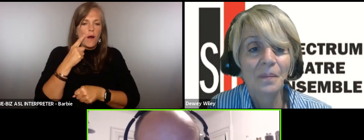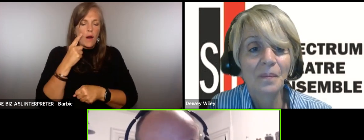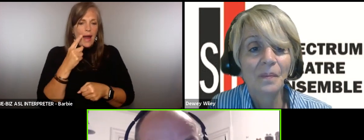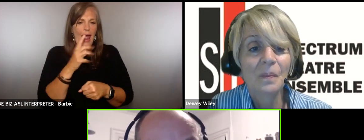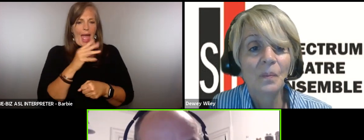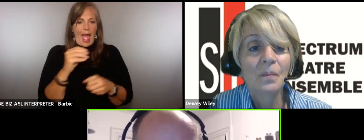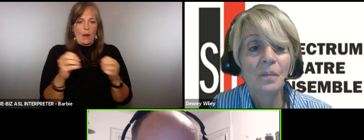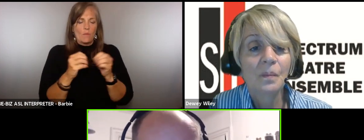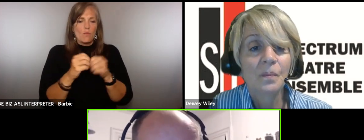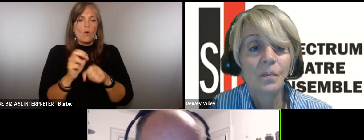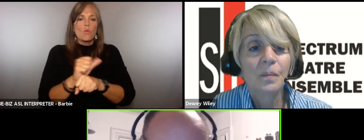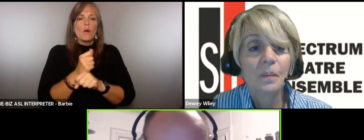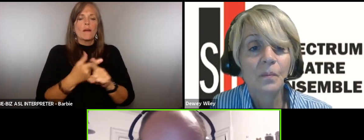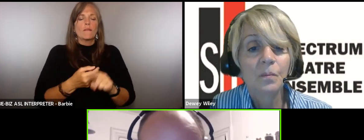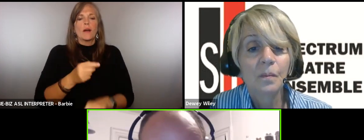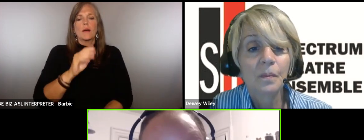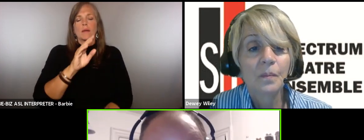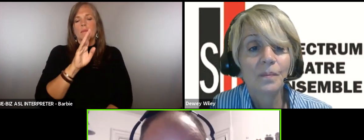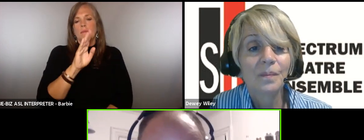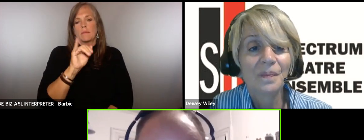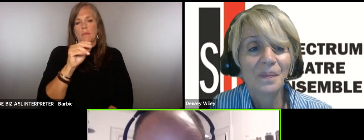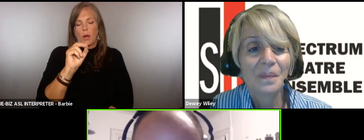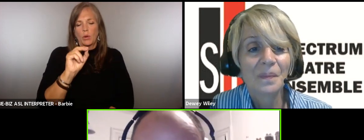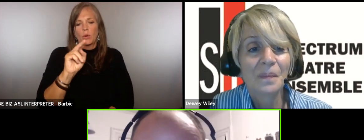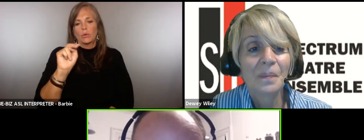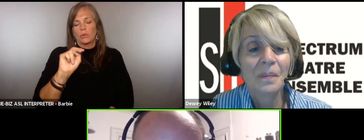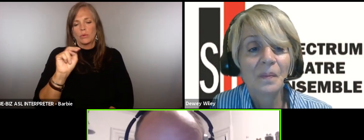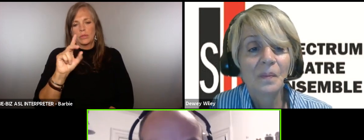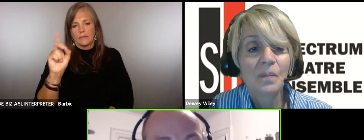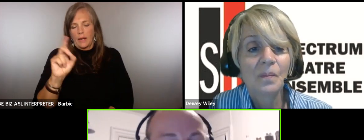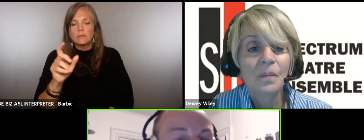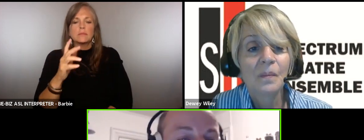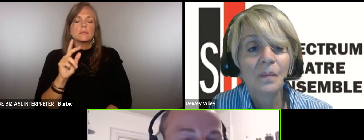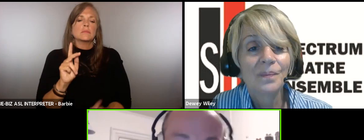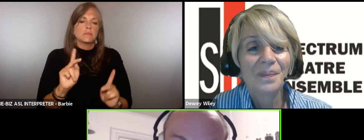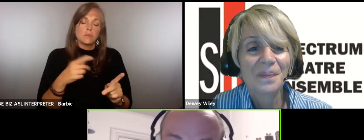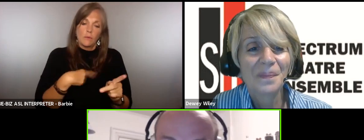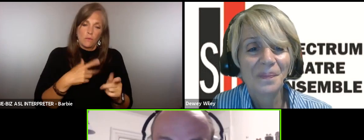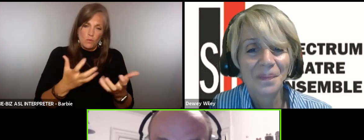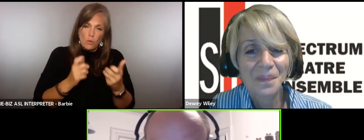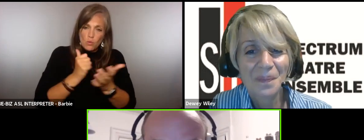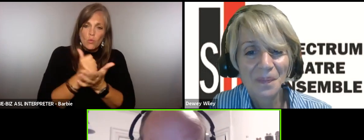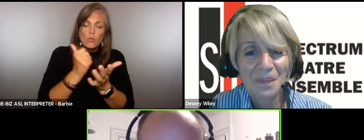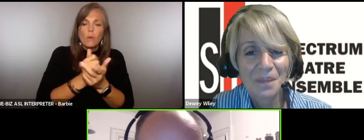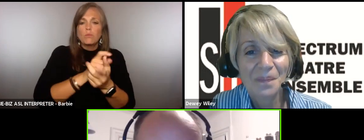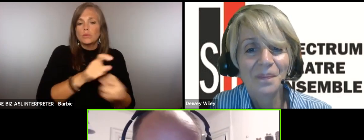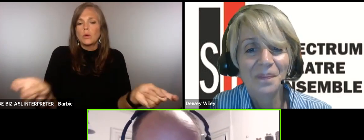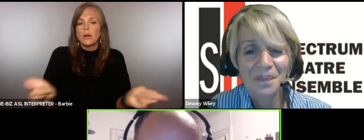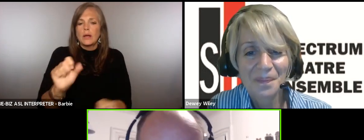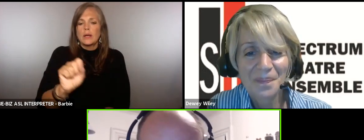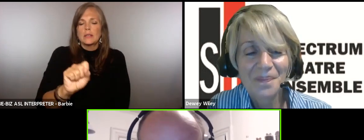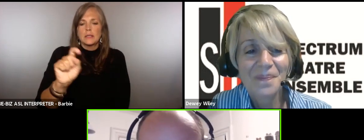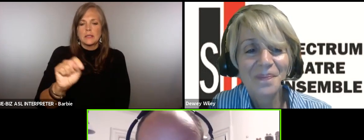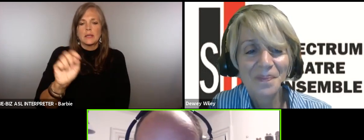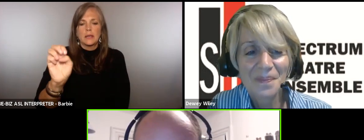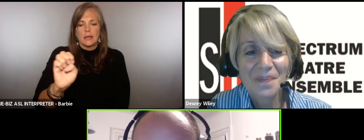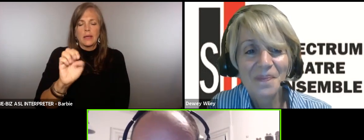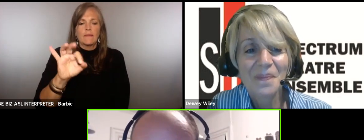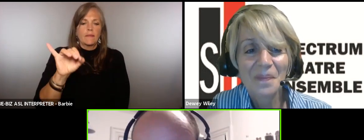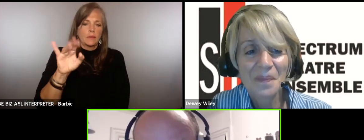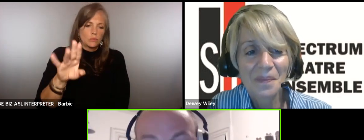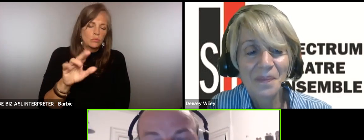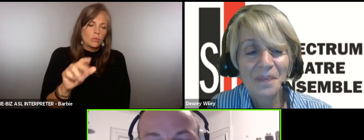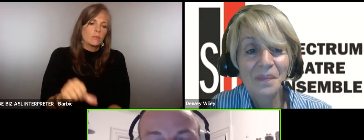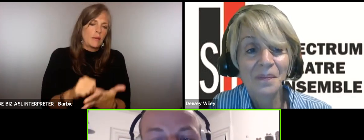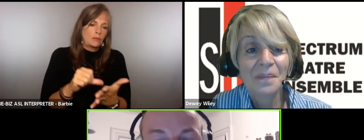artists if you would like to help support us in this please donate via the SDE Facebook page or on their